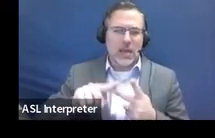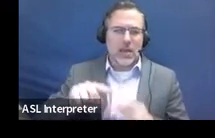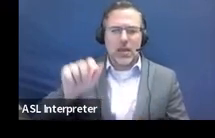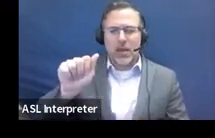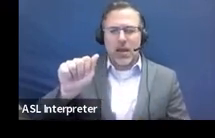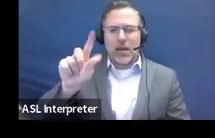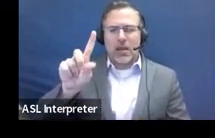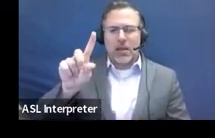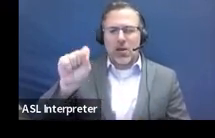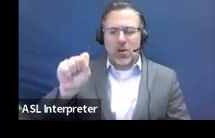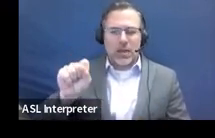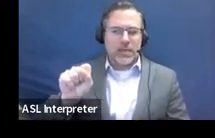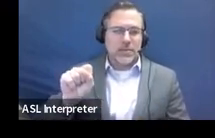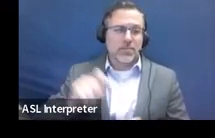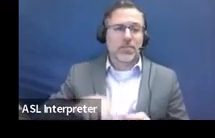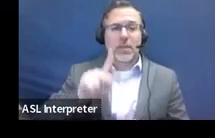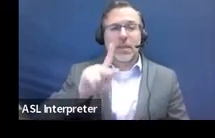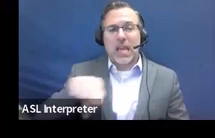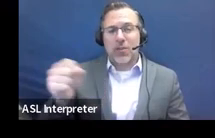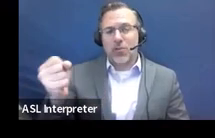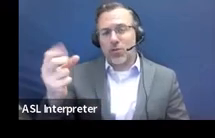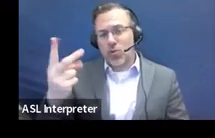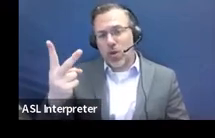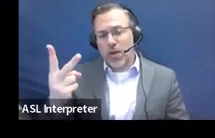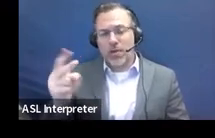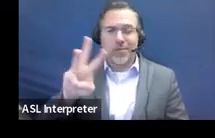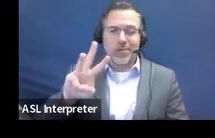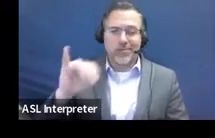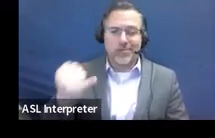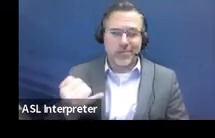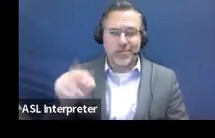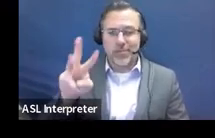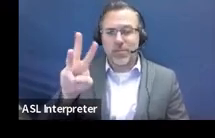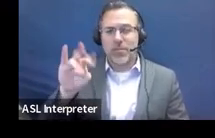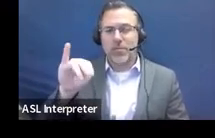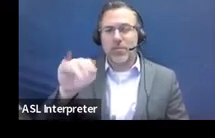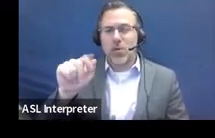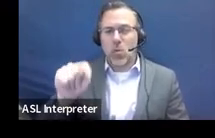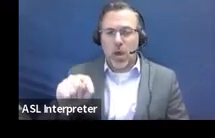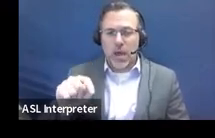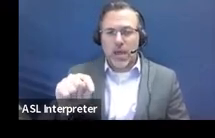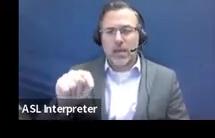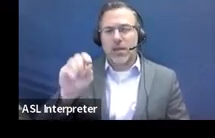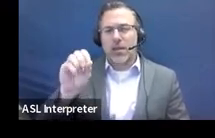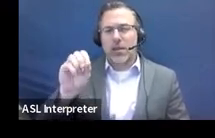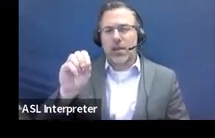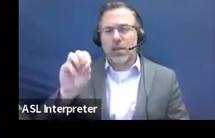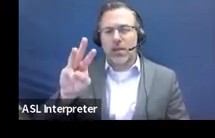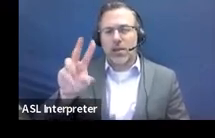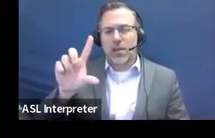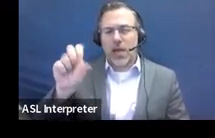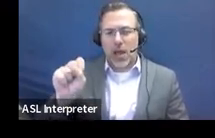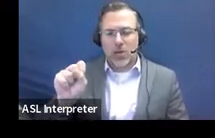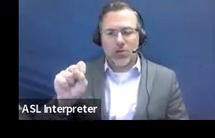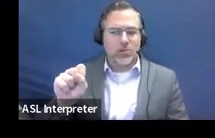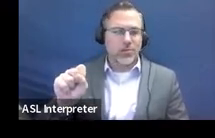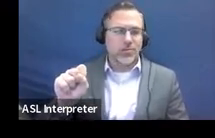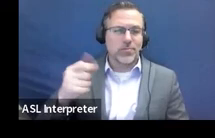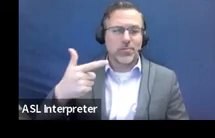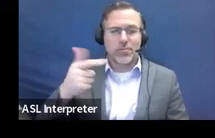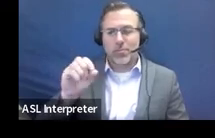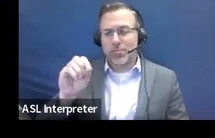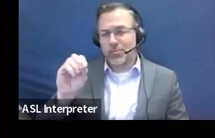the Woodcroft dogs and the Wyatt, the Owls, the GORT. And it's been a while since I've had to fill one of these forms out.